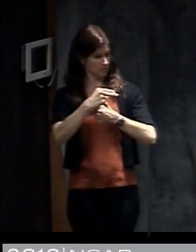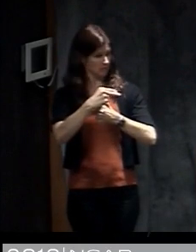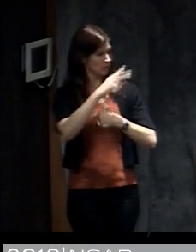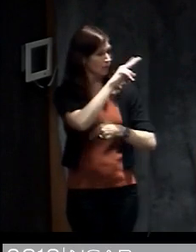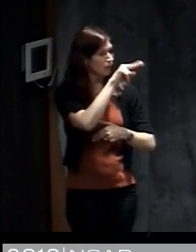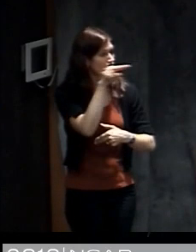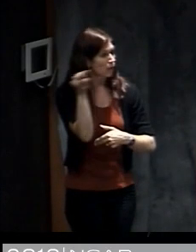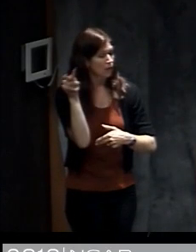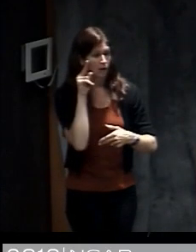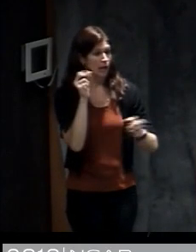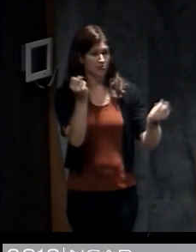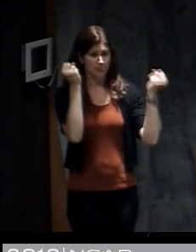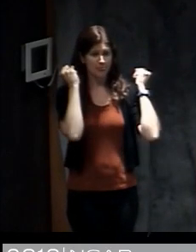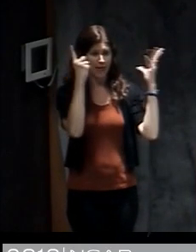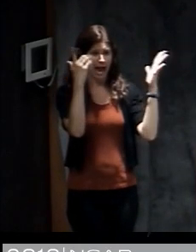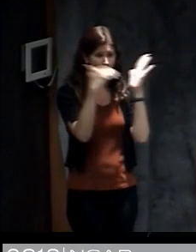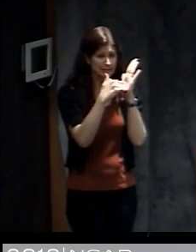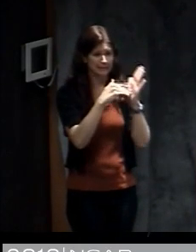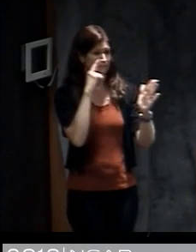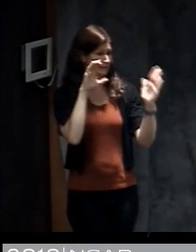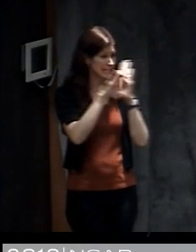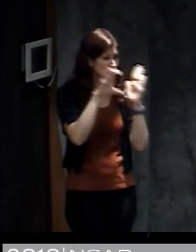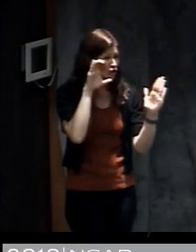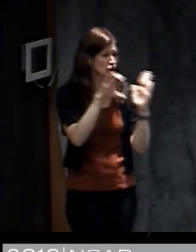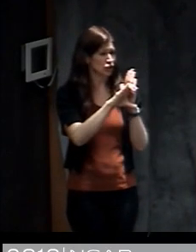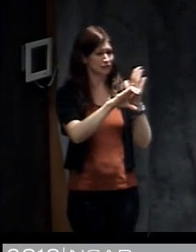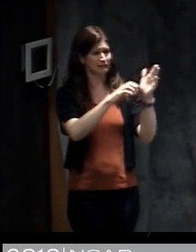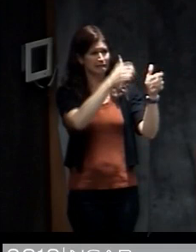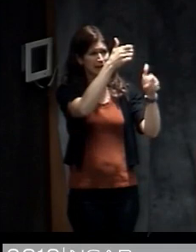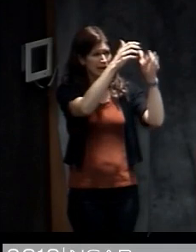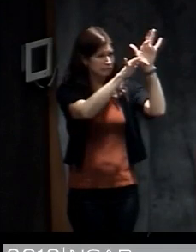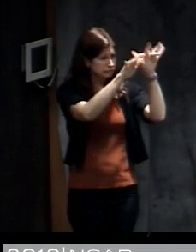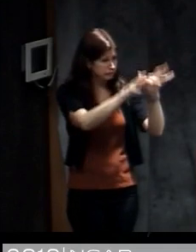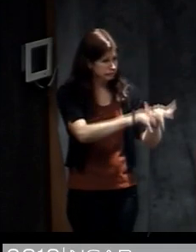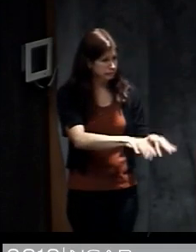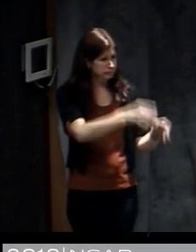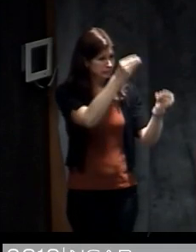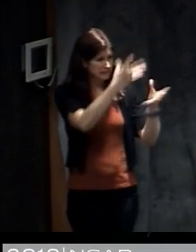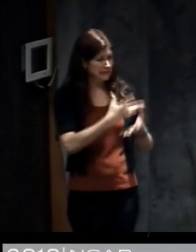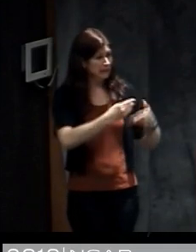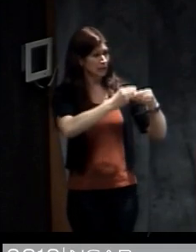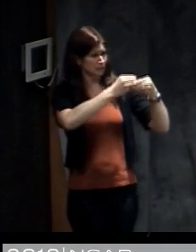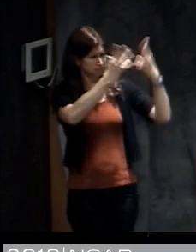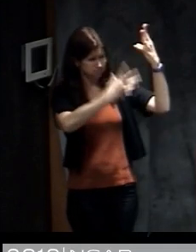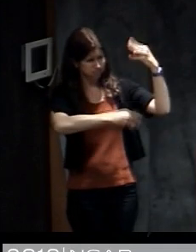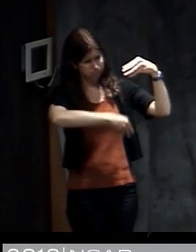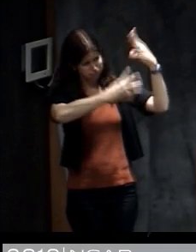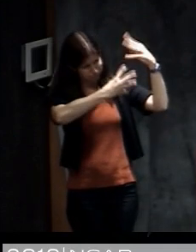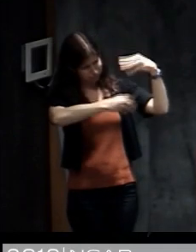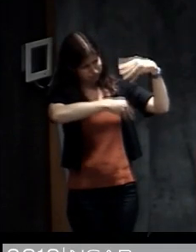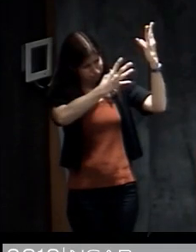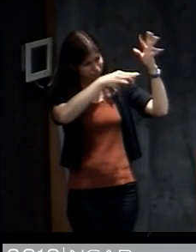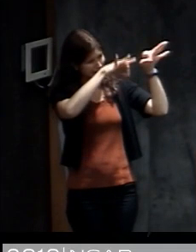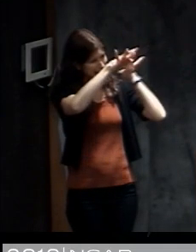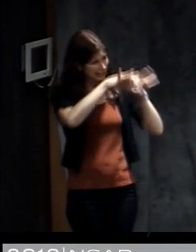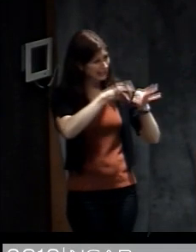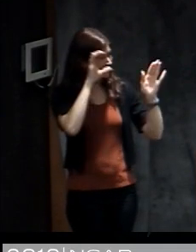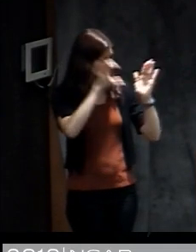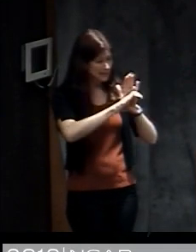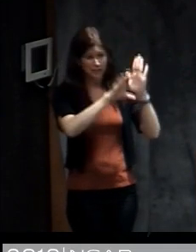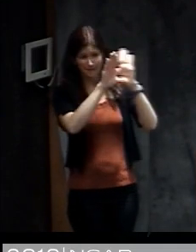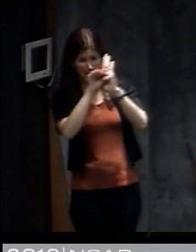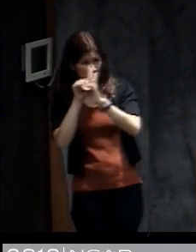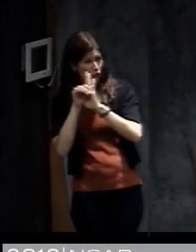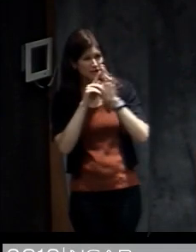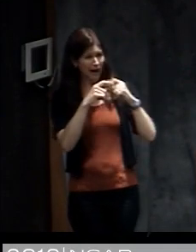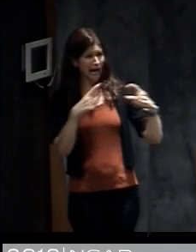hundreds if not thousands of graphics and textual descriptions and images and videos and